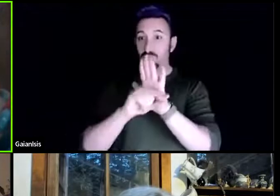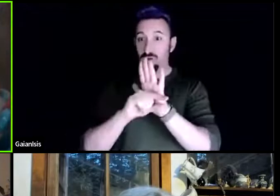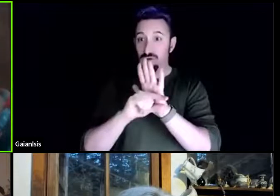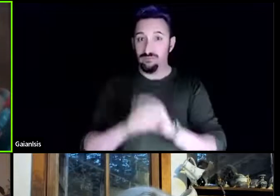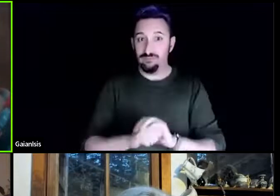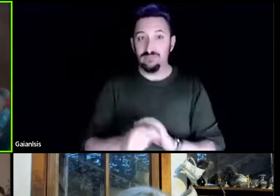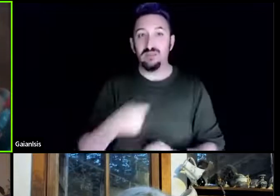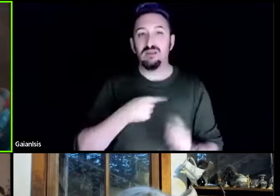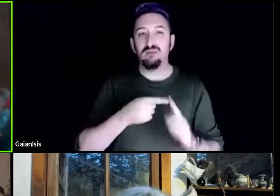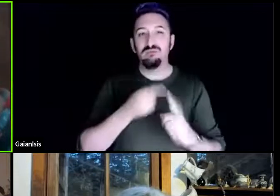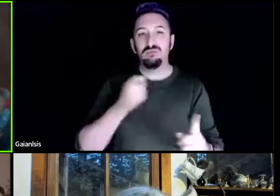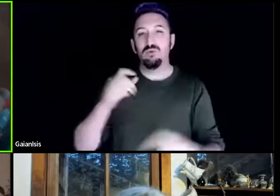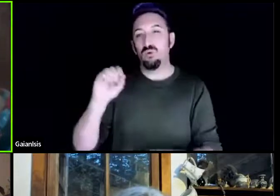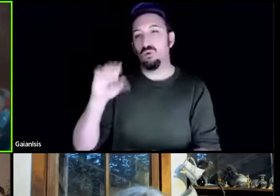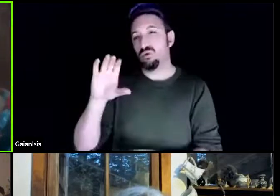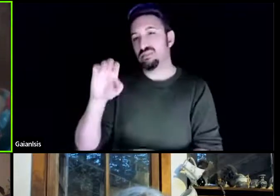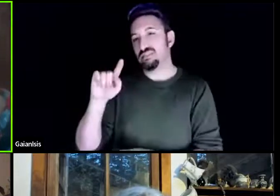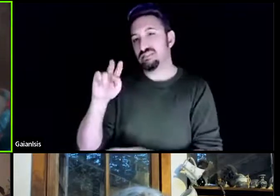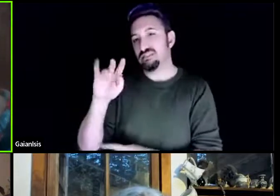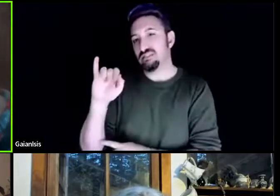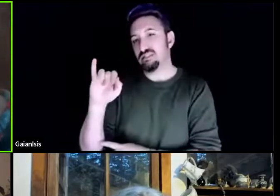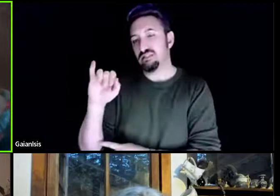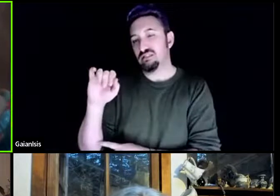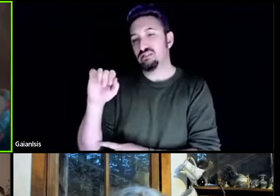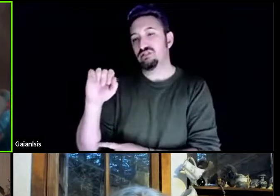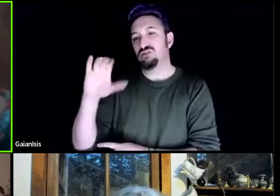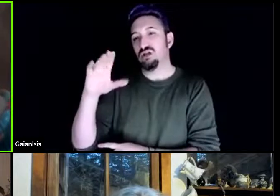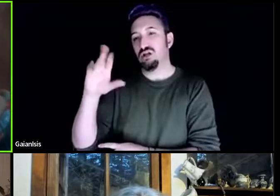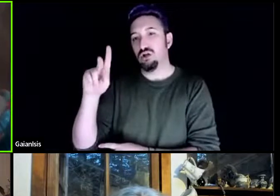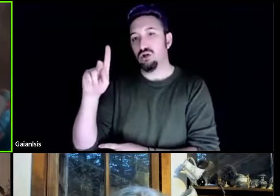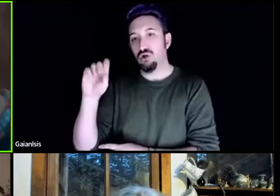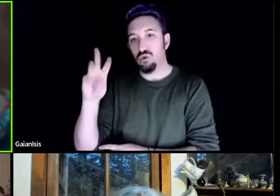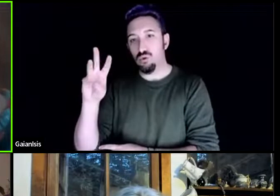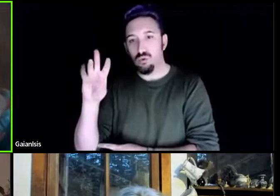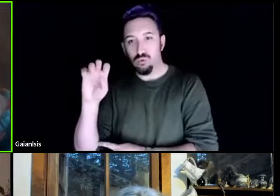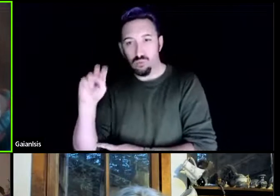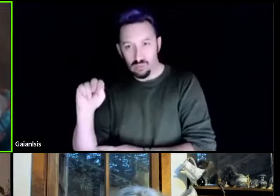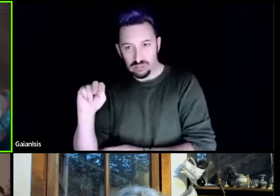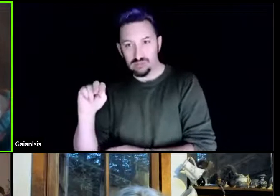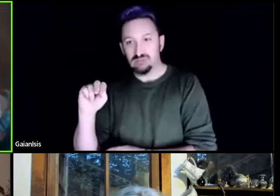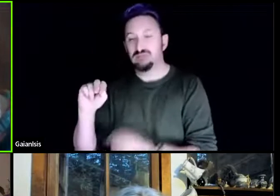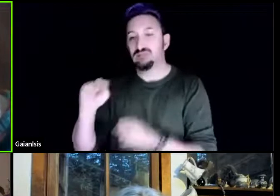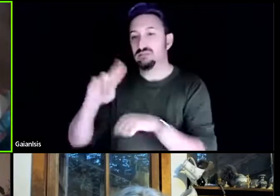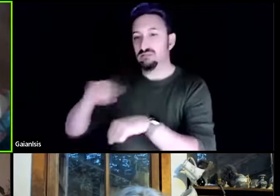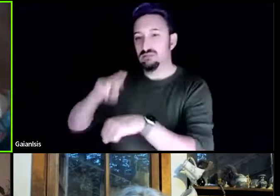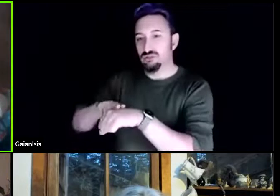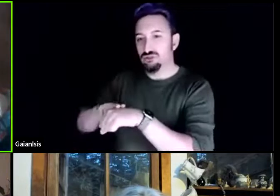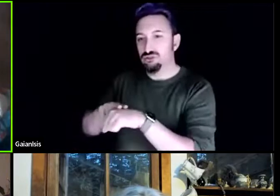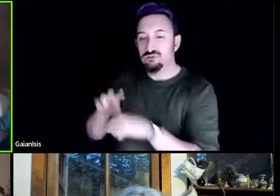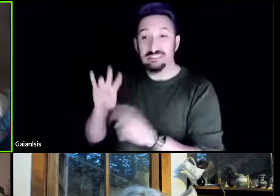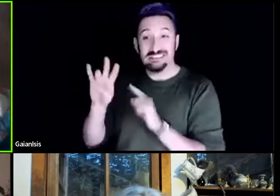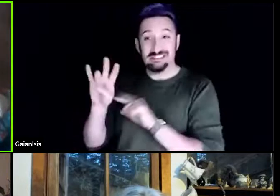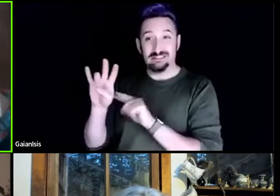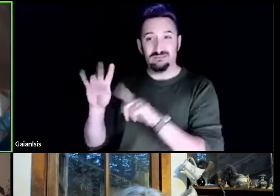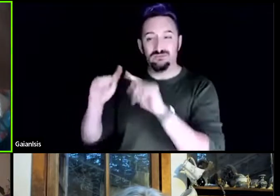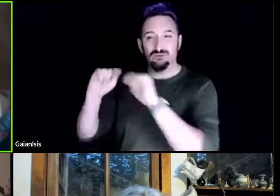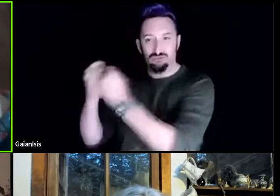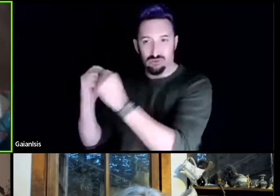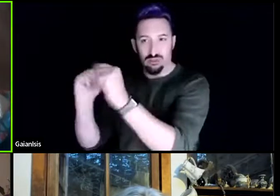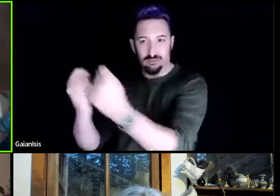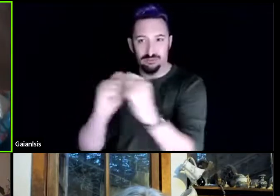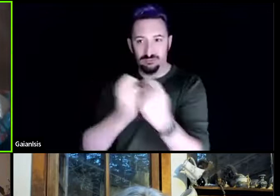'i Nation, which is a band of seven indigenous tribes. We are